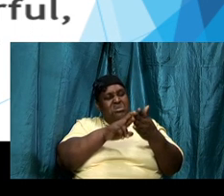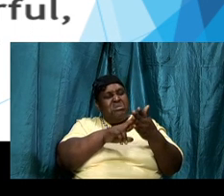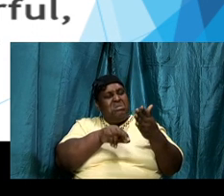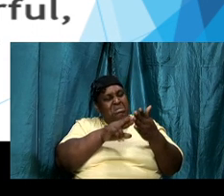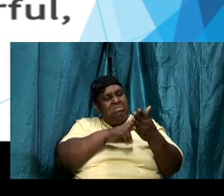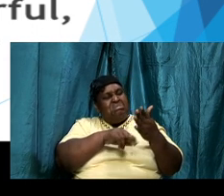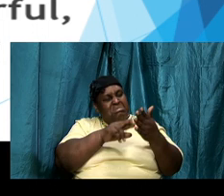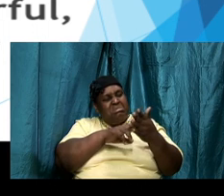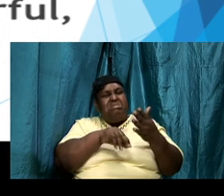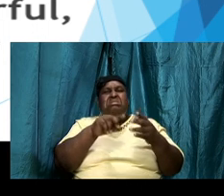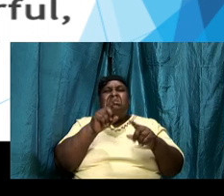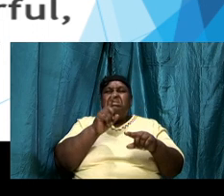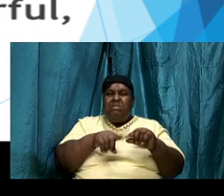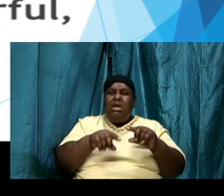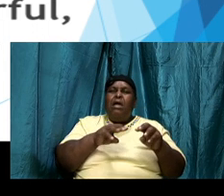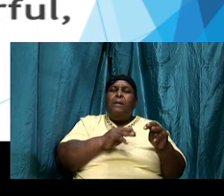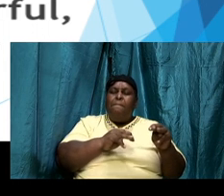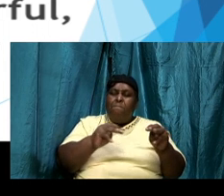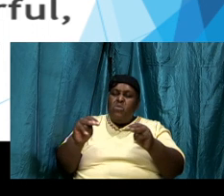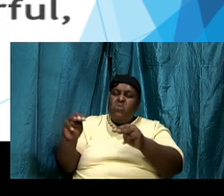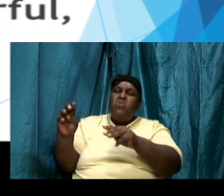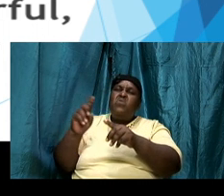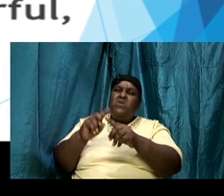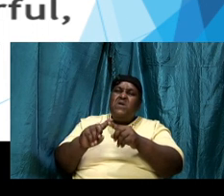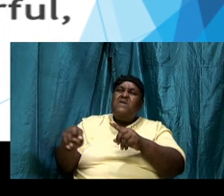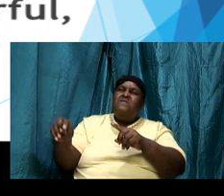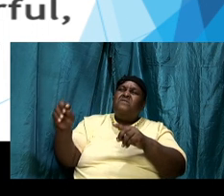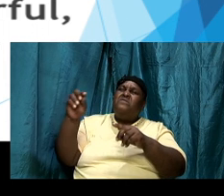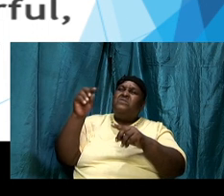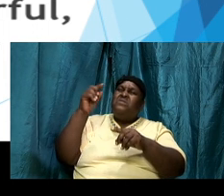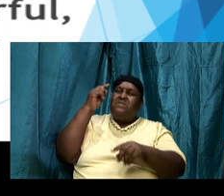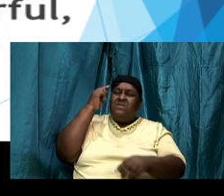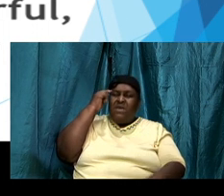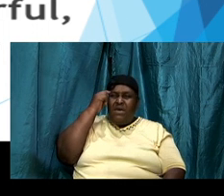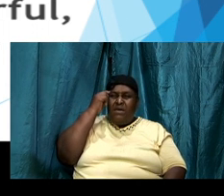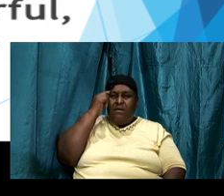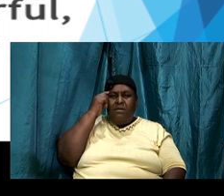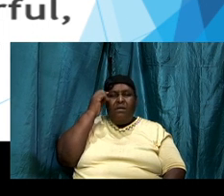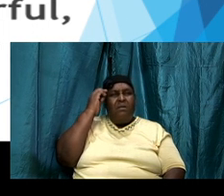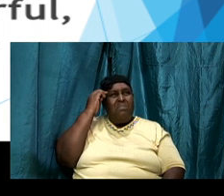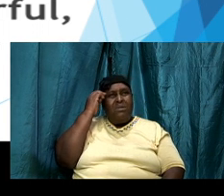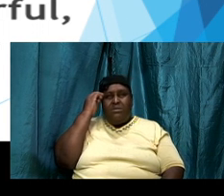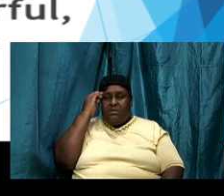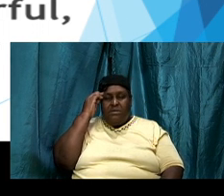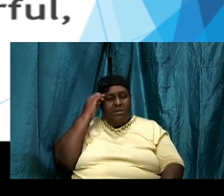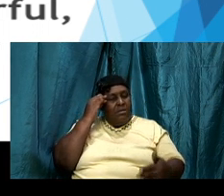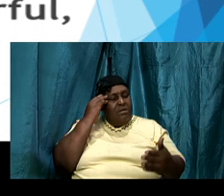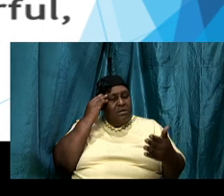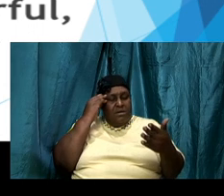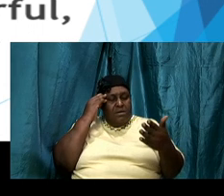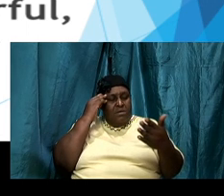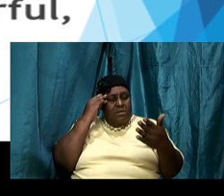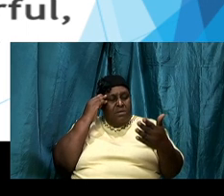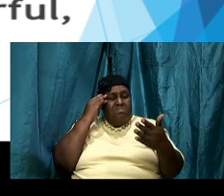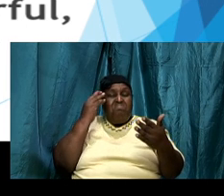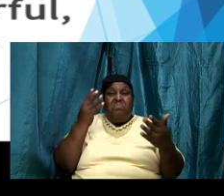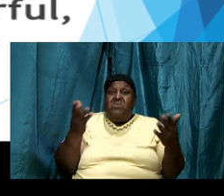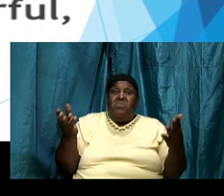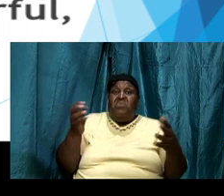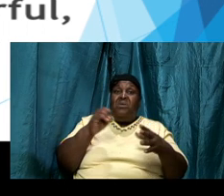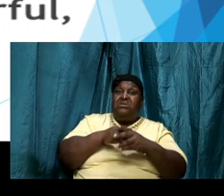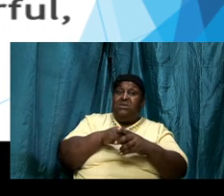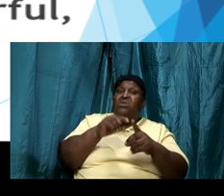high God we then move to meditate to think on what is in the word